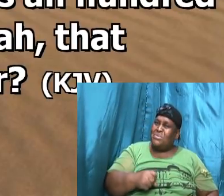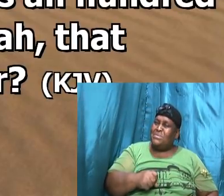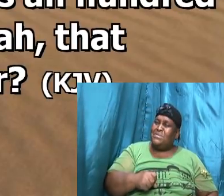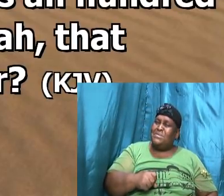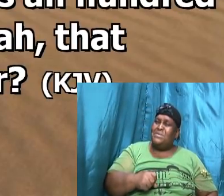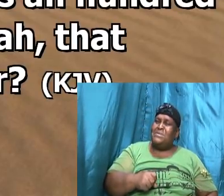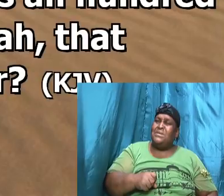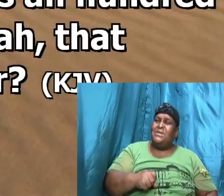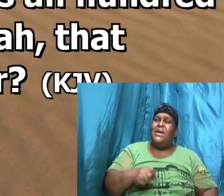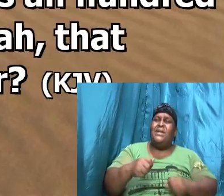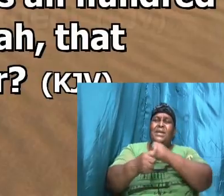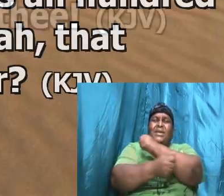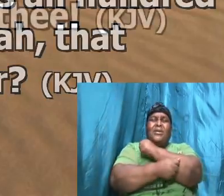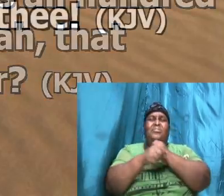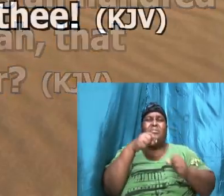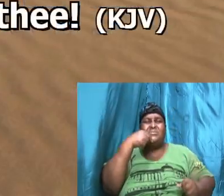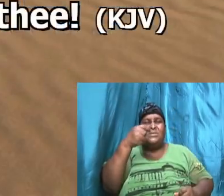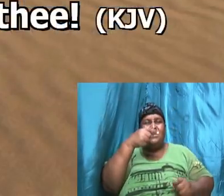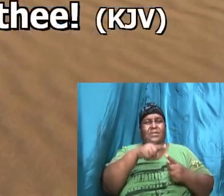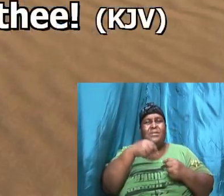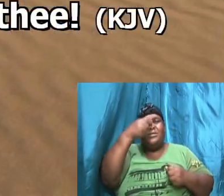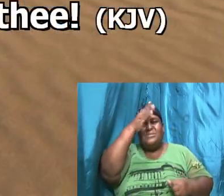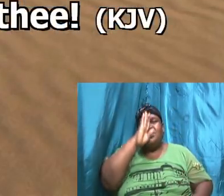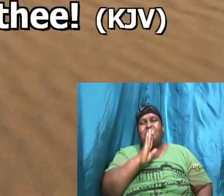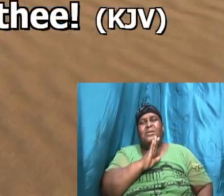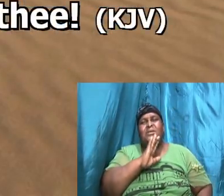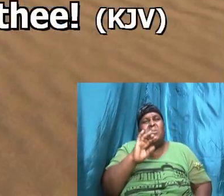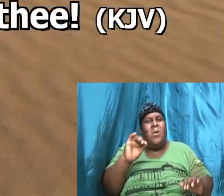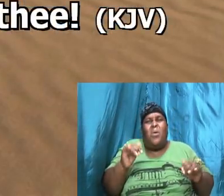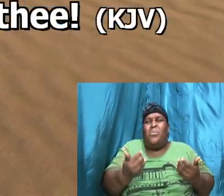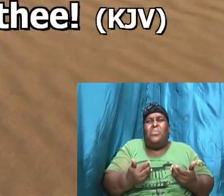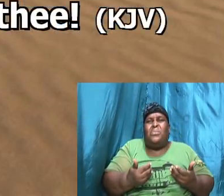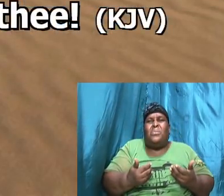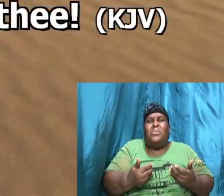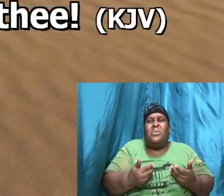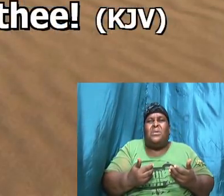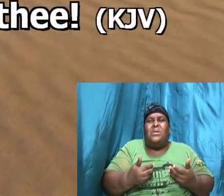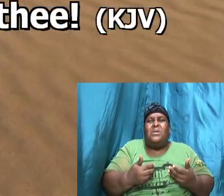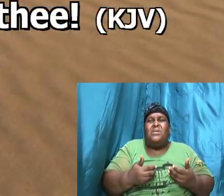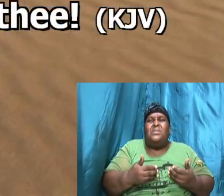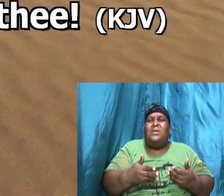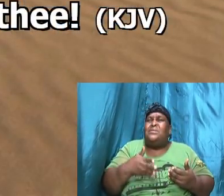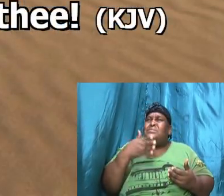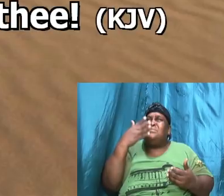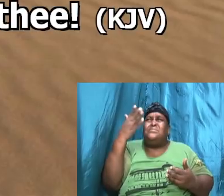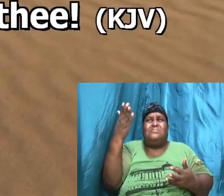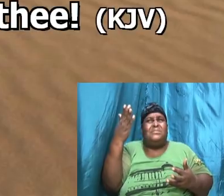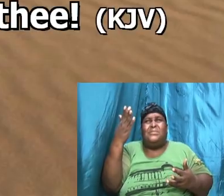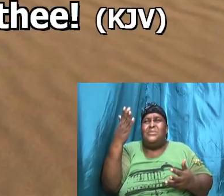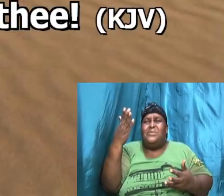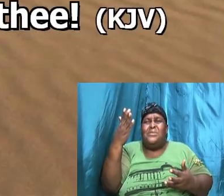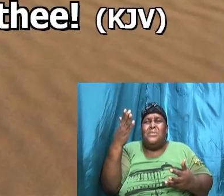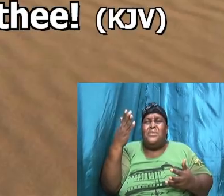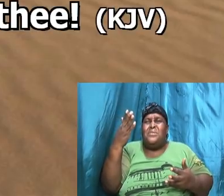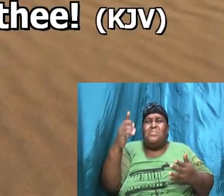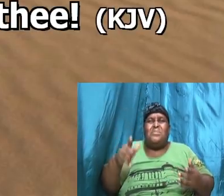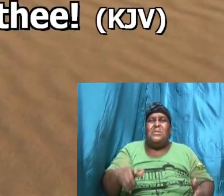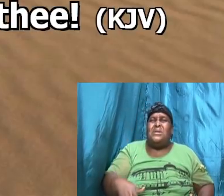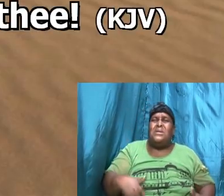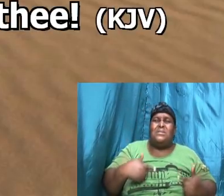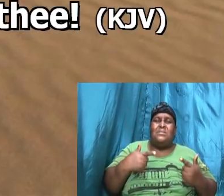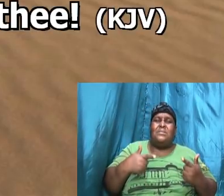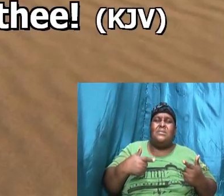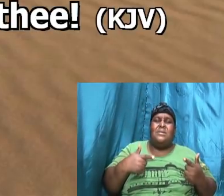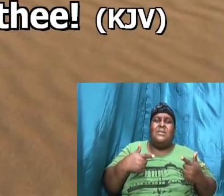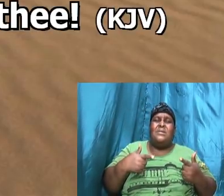and Abraham said unto God oh that thou might live before that